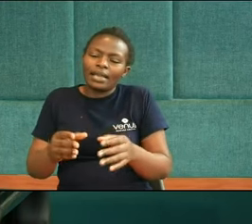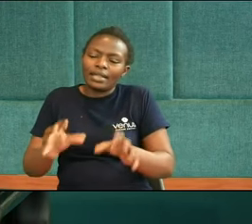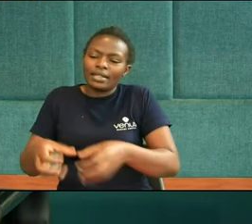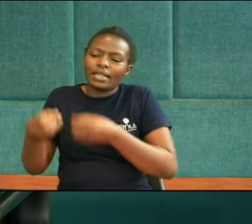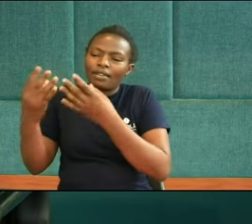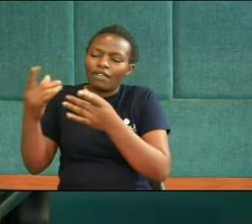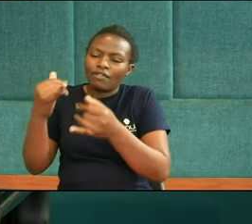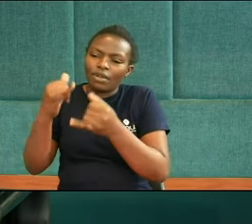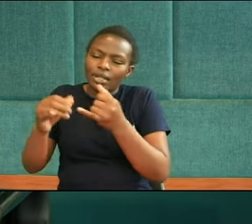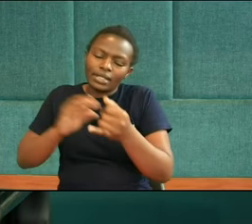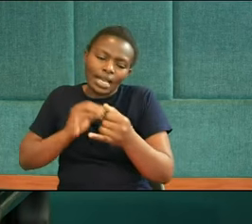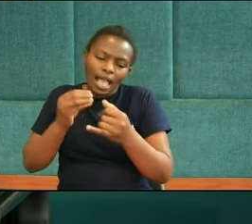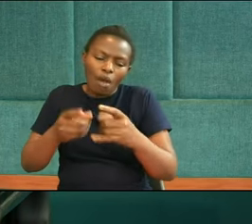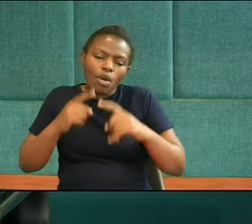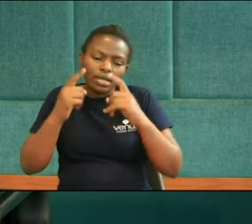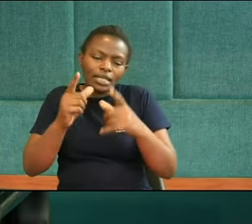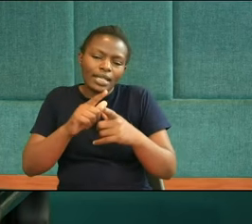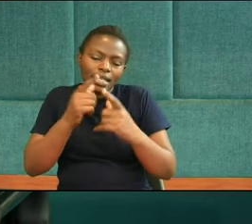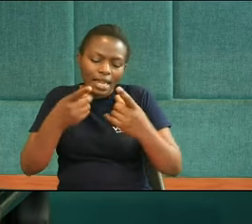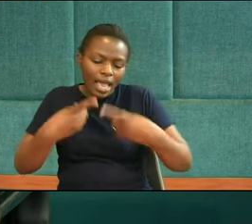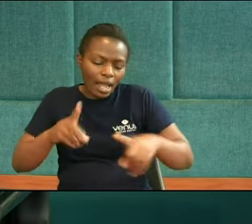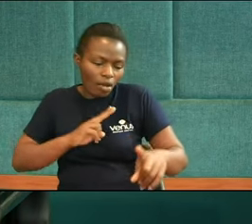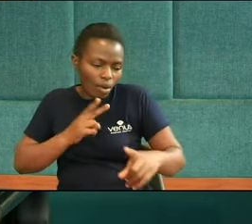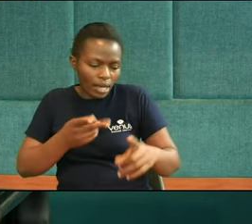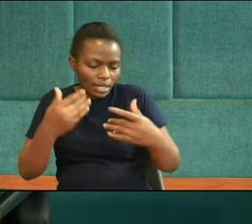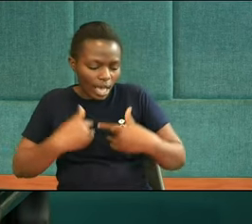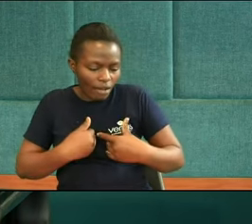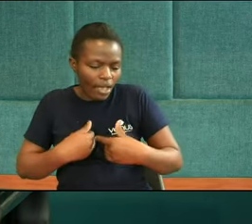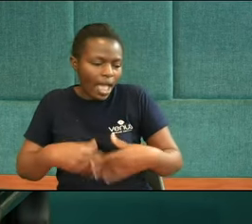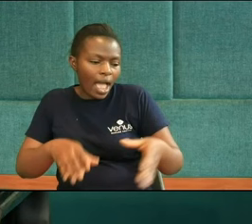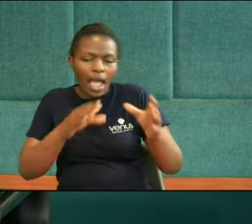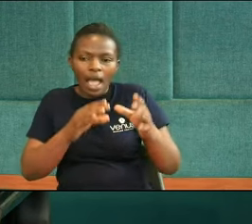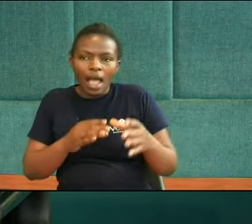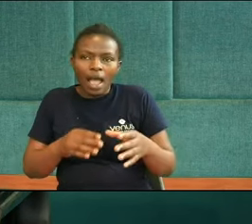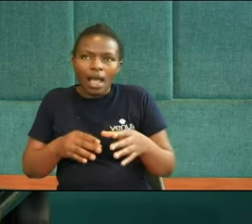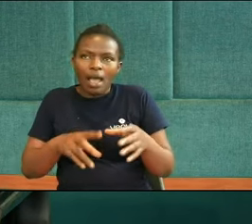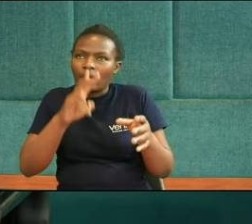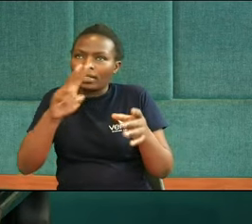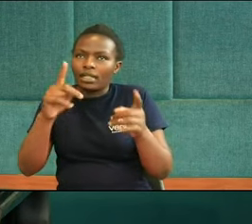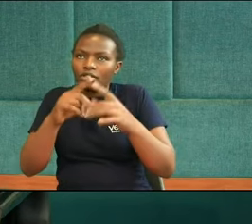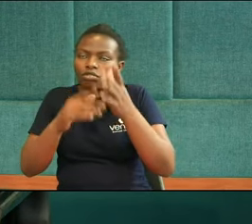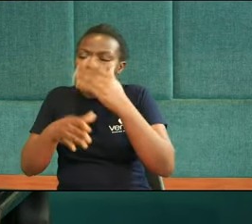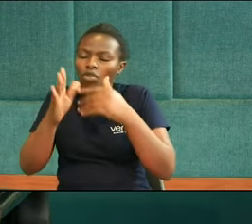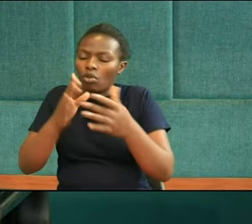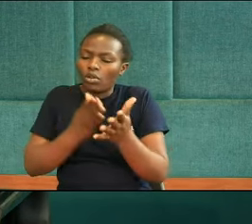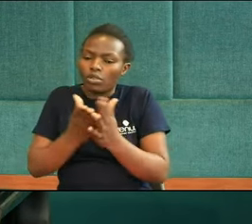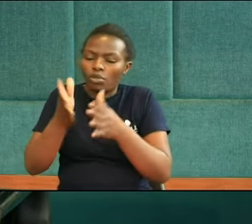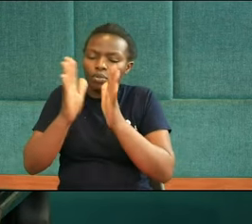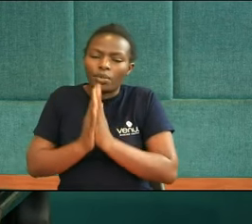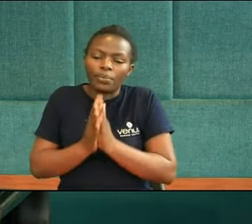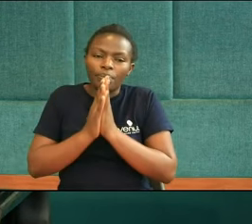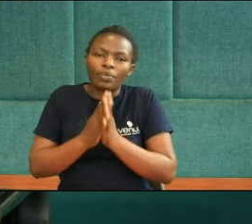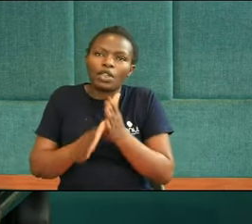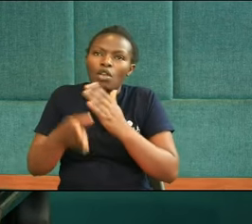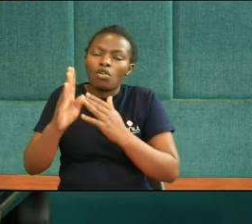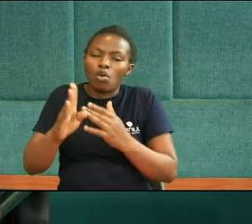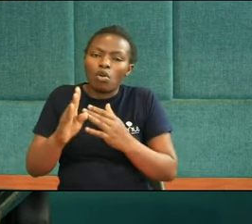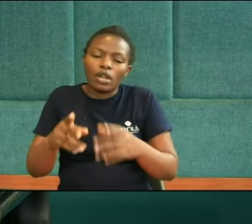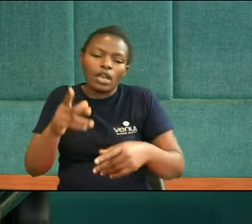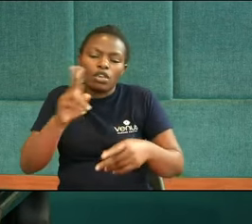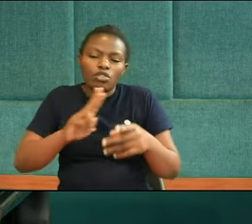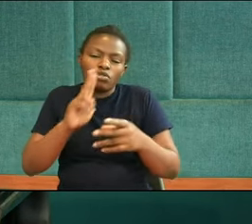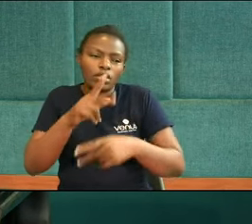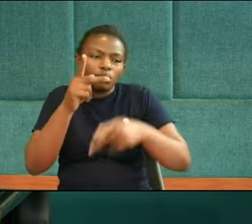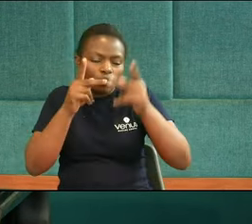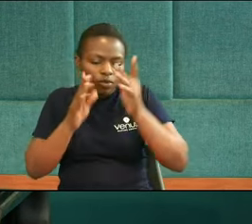sins Allows us direct access to the Father through prayer God shared his prophecy To warn his people of what lies ahead And to